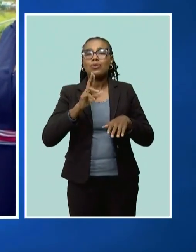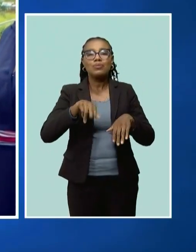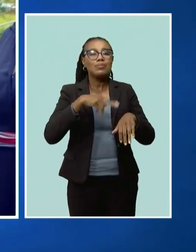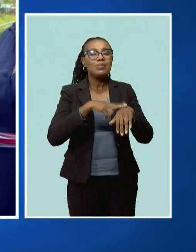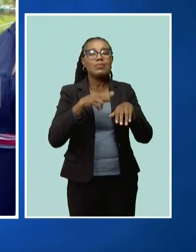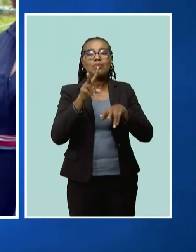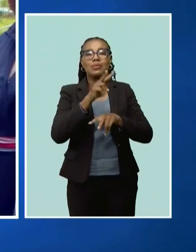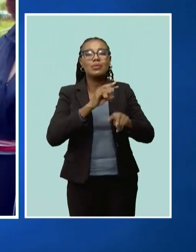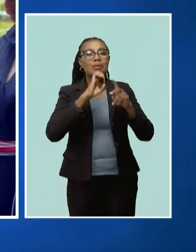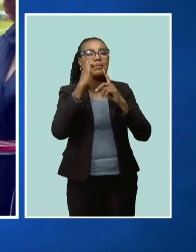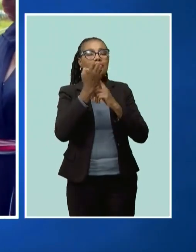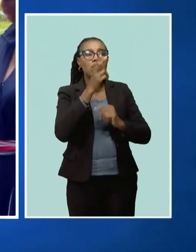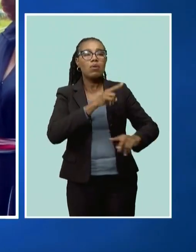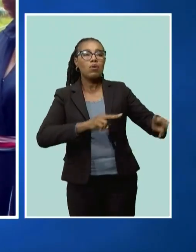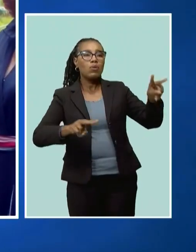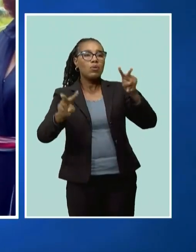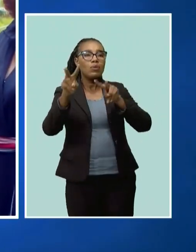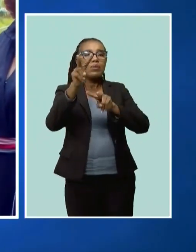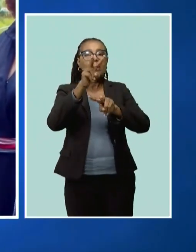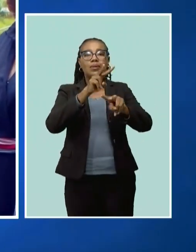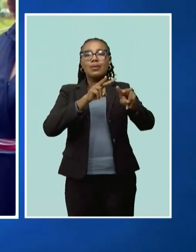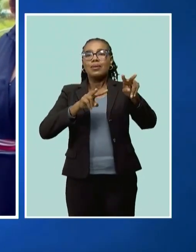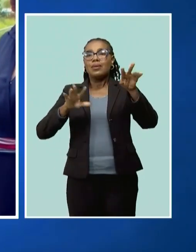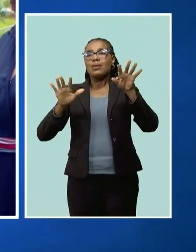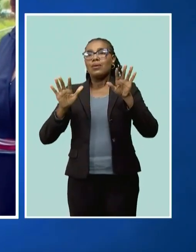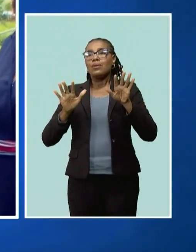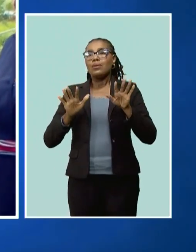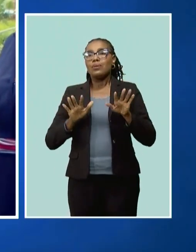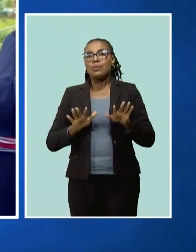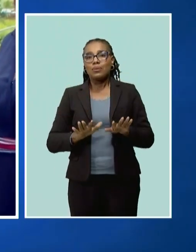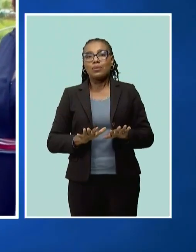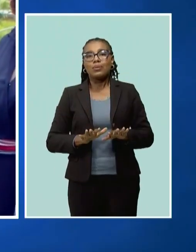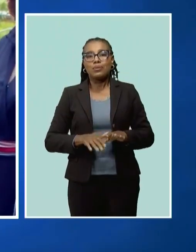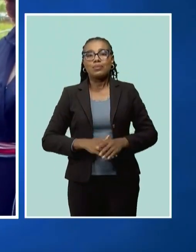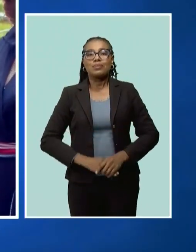environment. And I call it balancing the humours. Other people may call it other things.